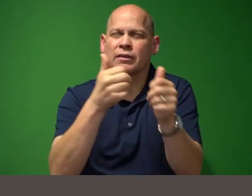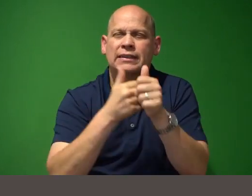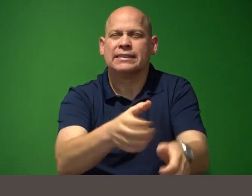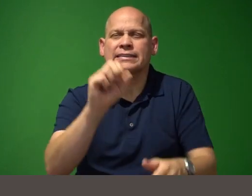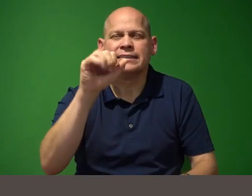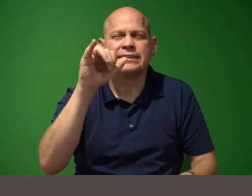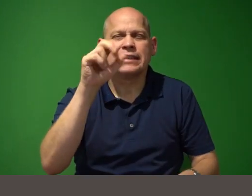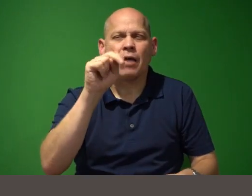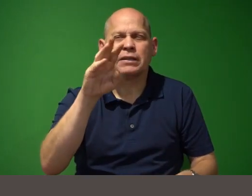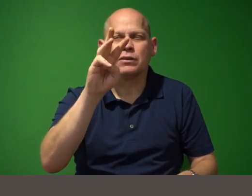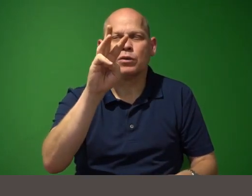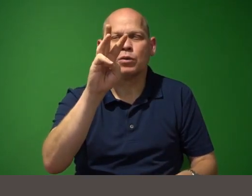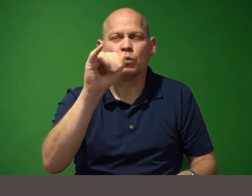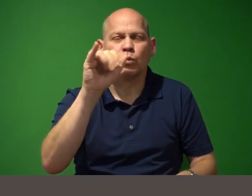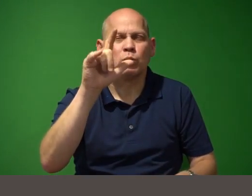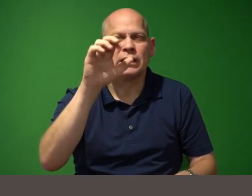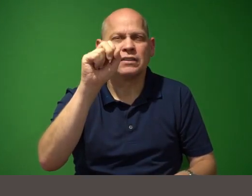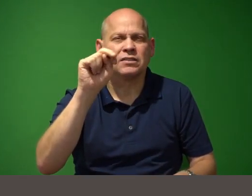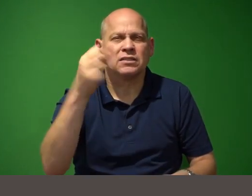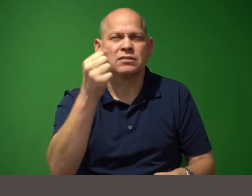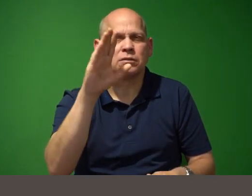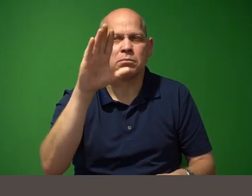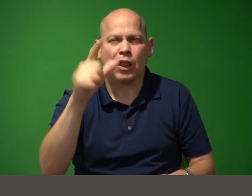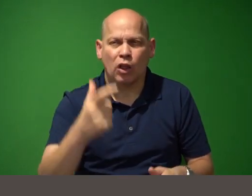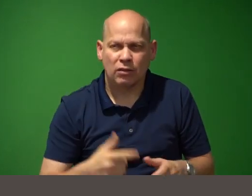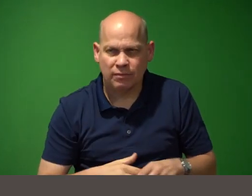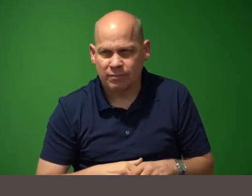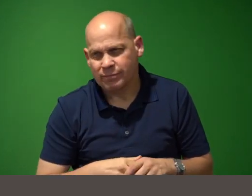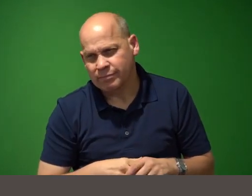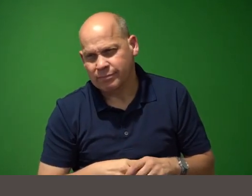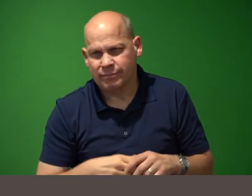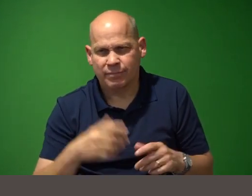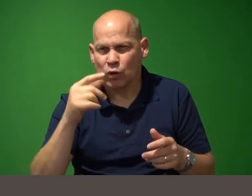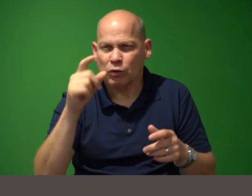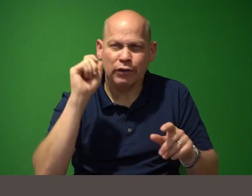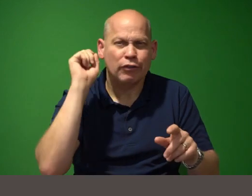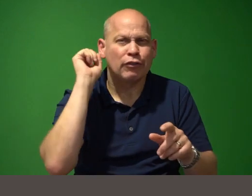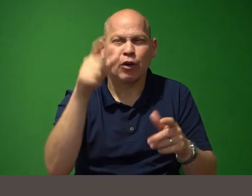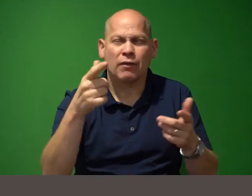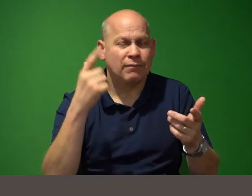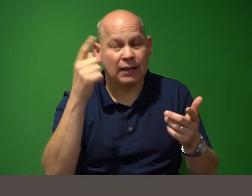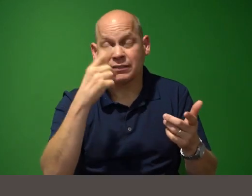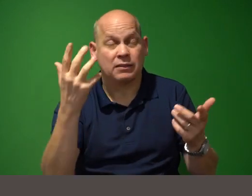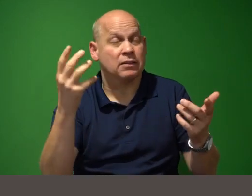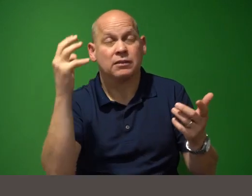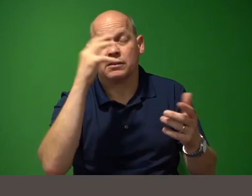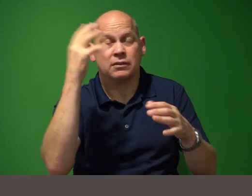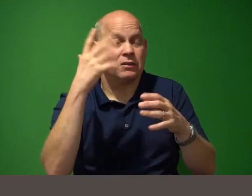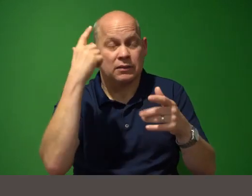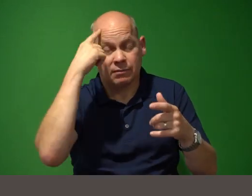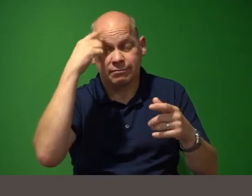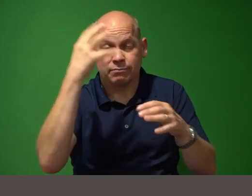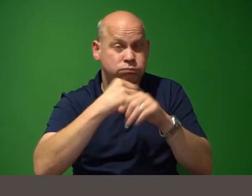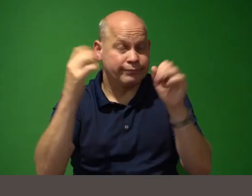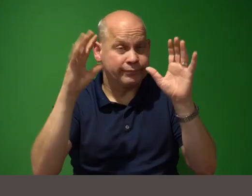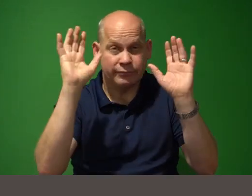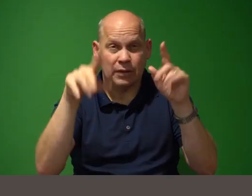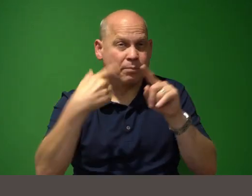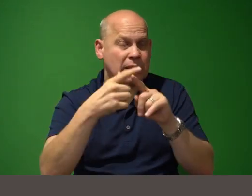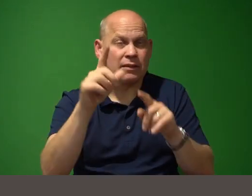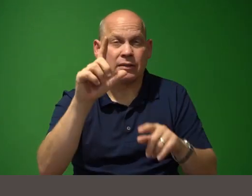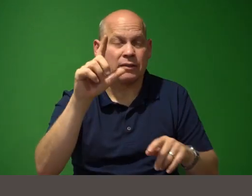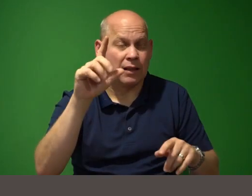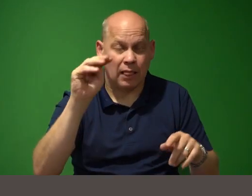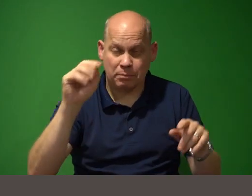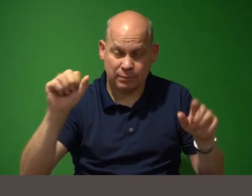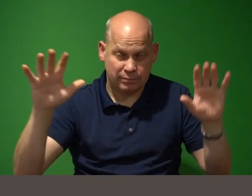profile you could uh throw a dart at it and find something mind-blowing about llms and you if you want to play around with it yourself